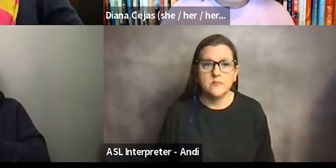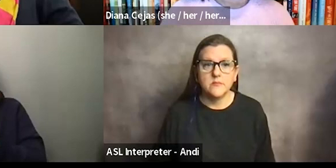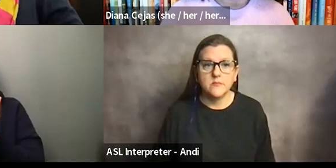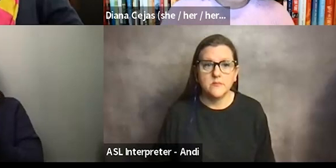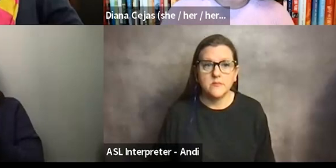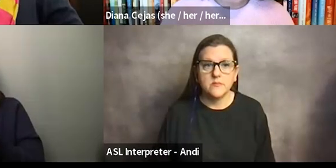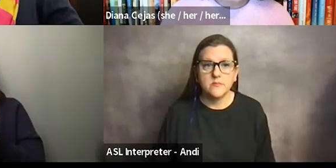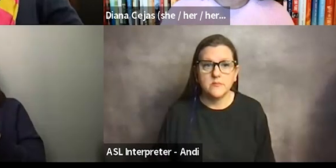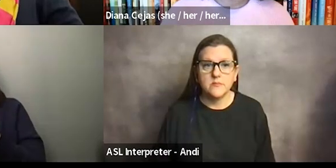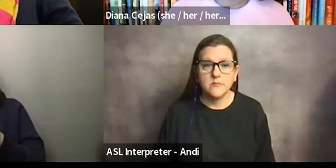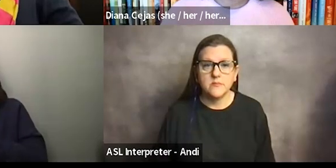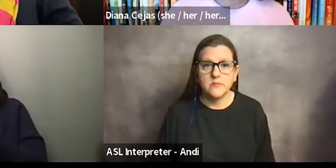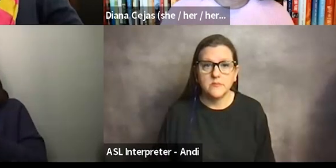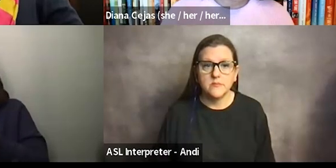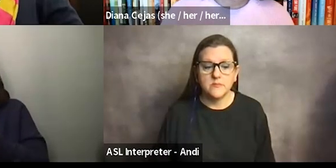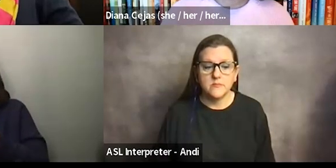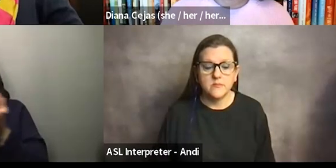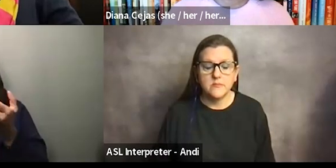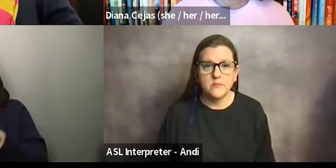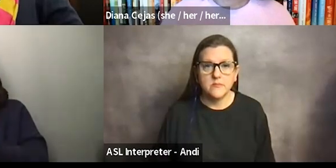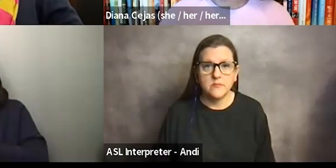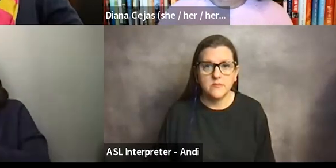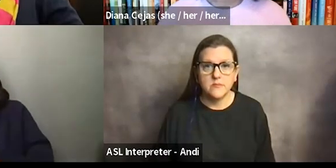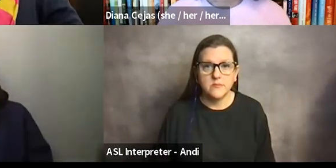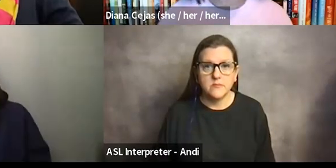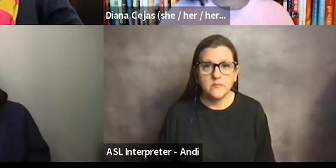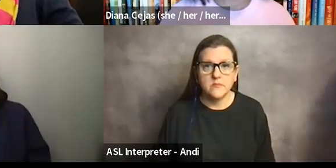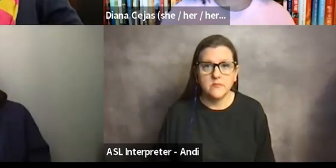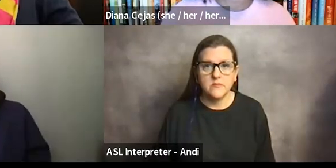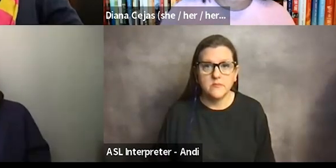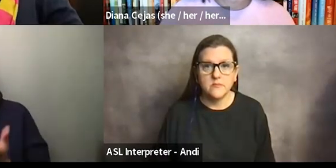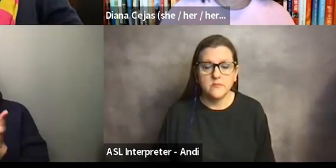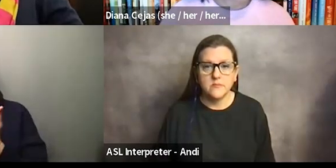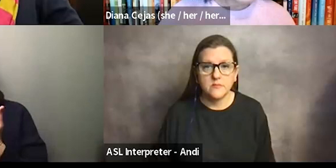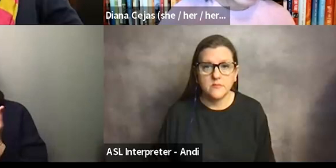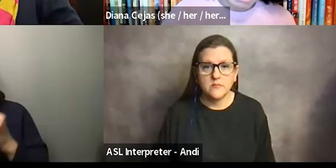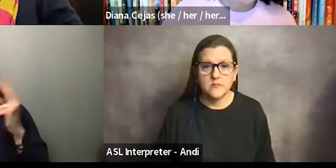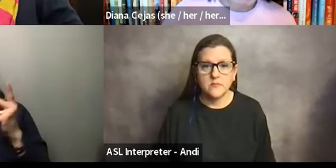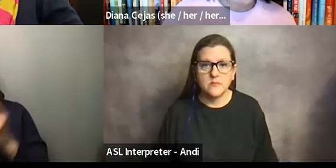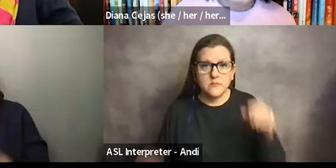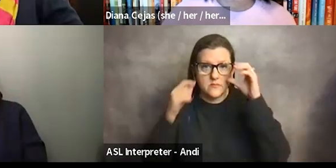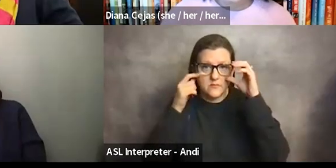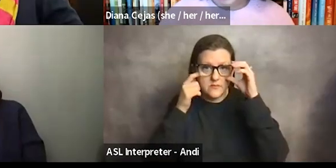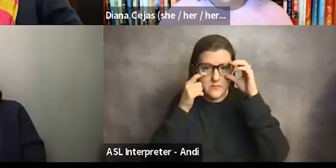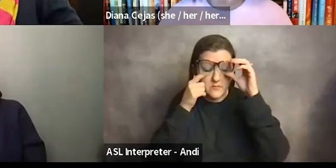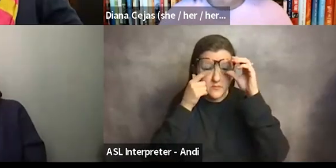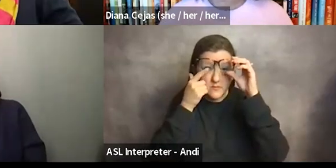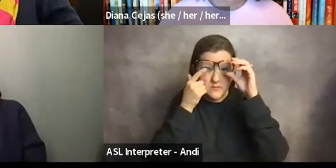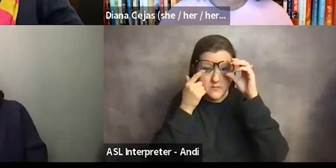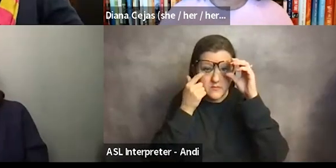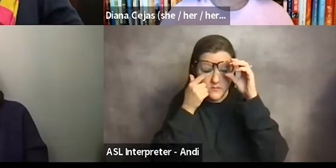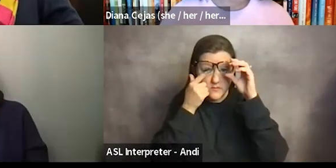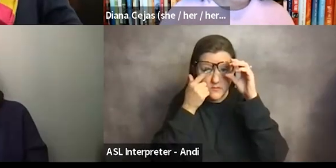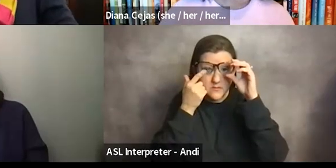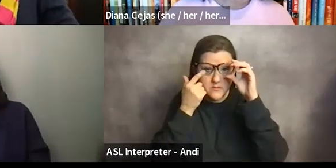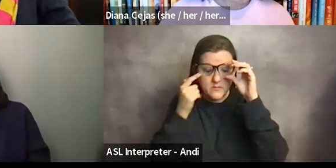I am so so lucky to have been in the program that I was in, because there were people who just kind of understood, because they had migraines, or they had neurological